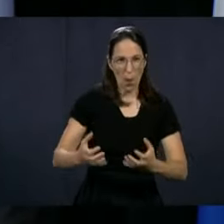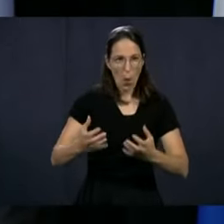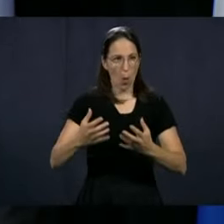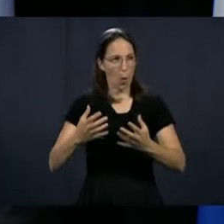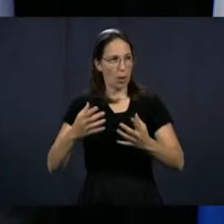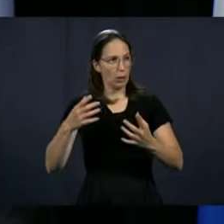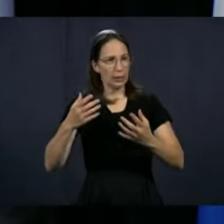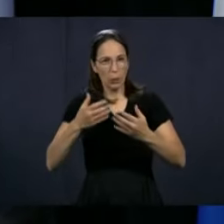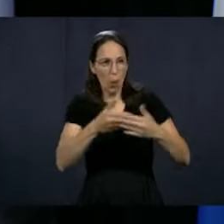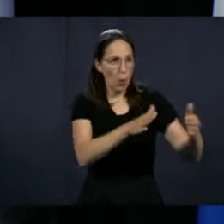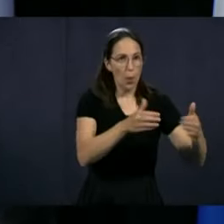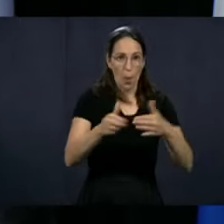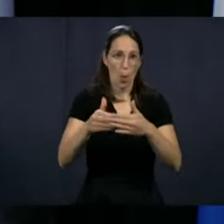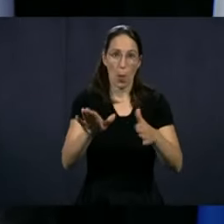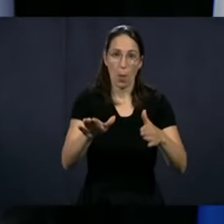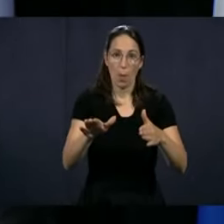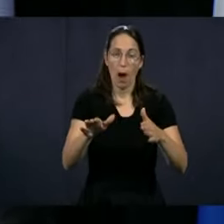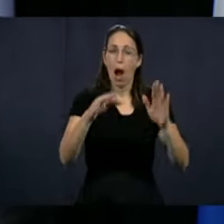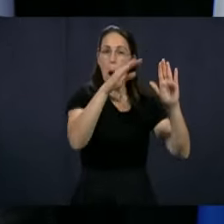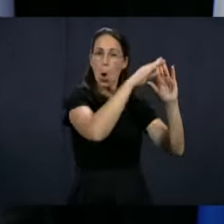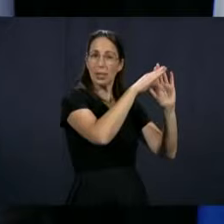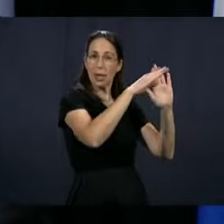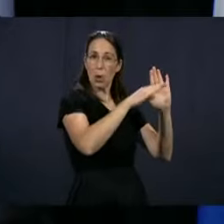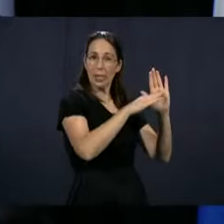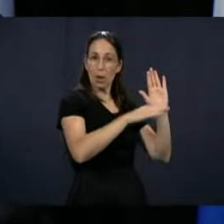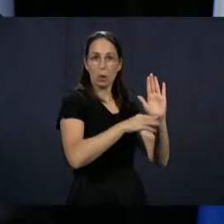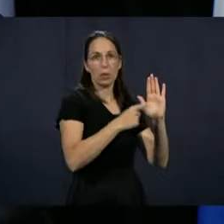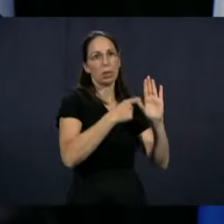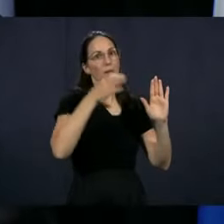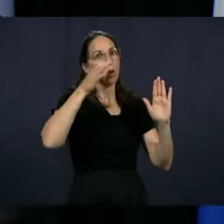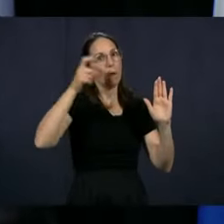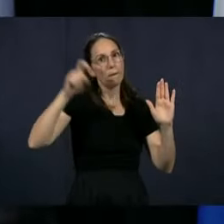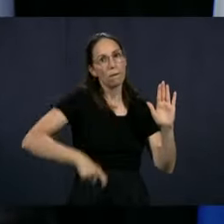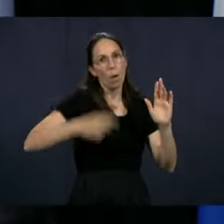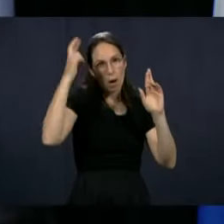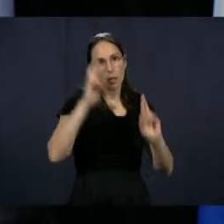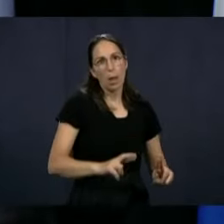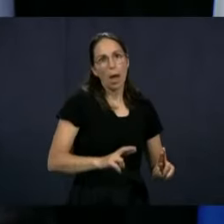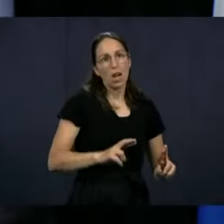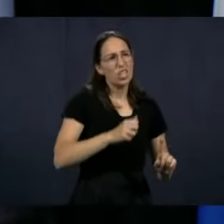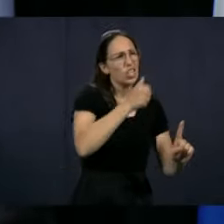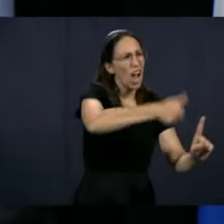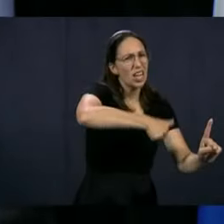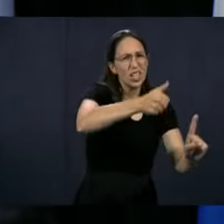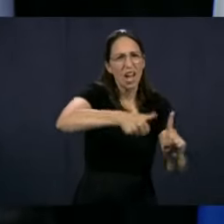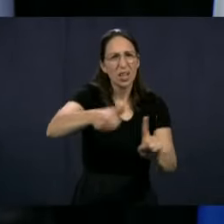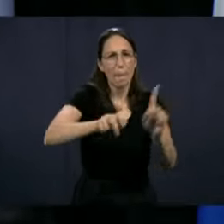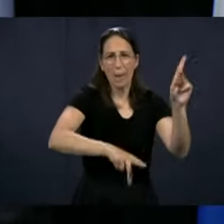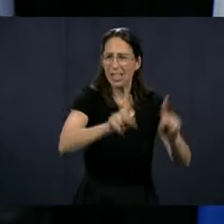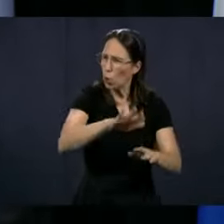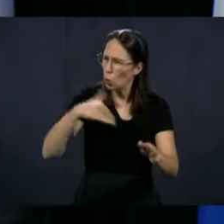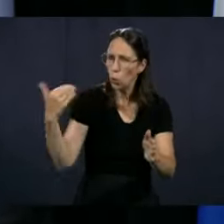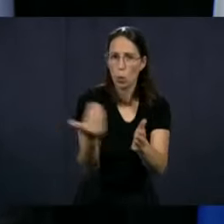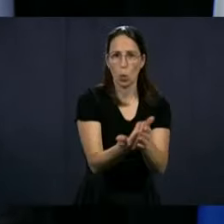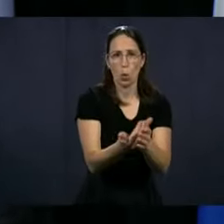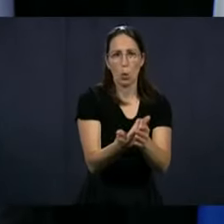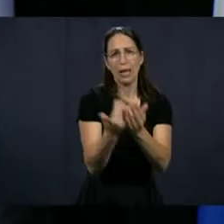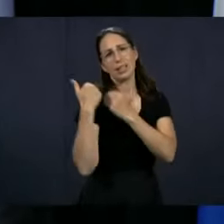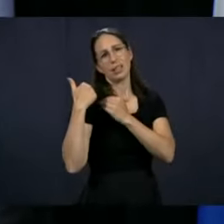to continue with the reopening, we have to follow the guidelines. It's important. Everybody has to be responsible.